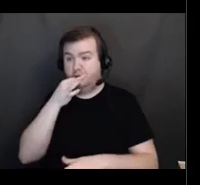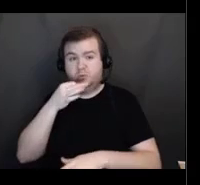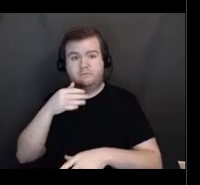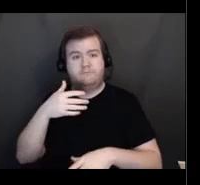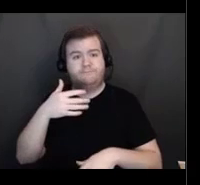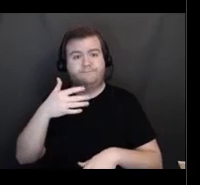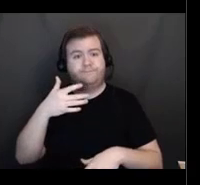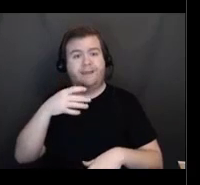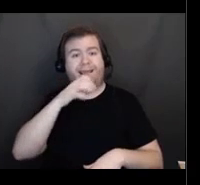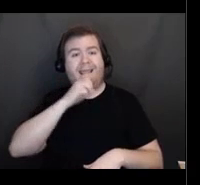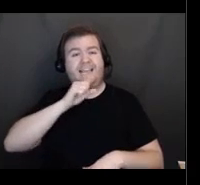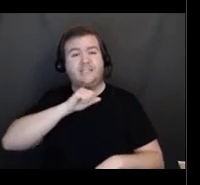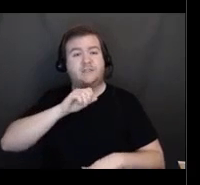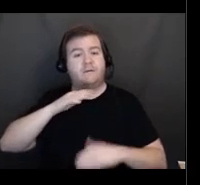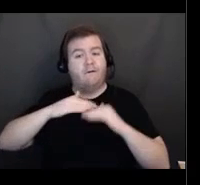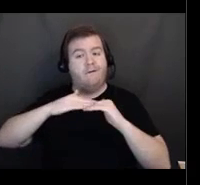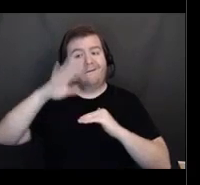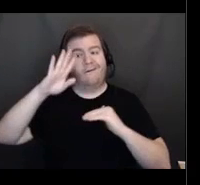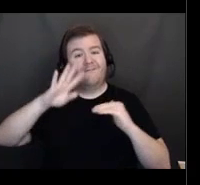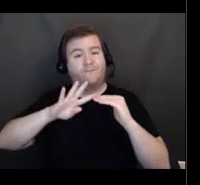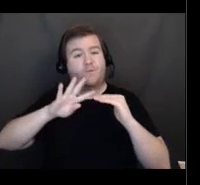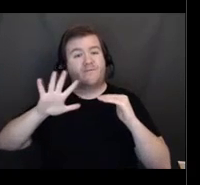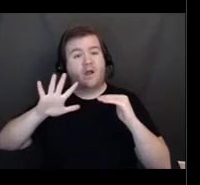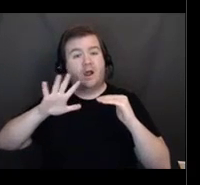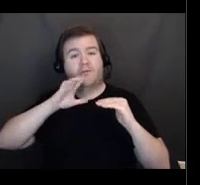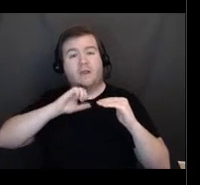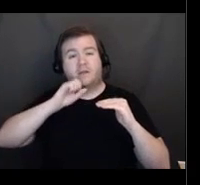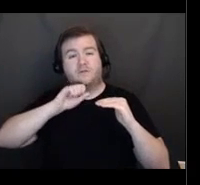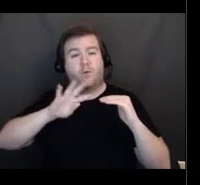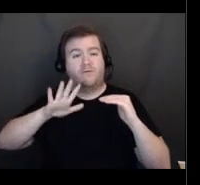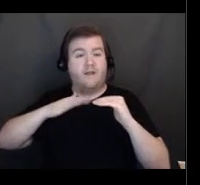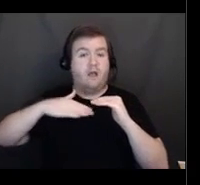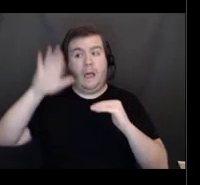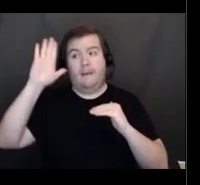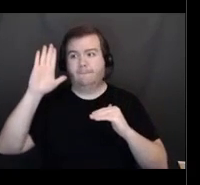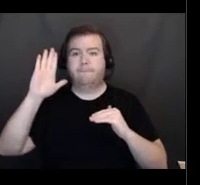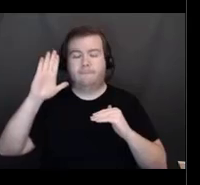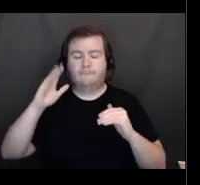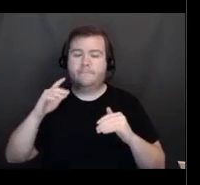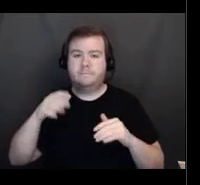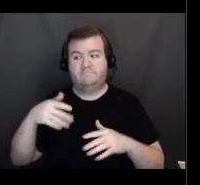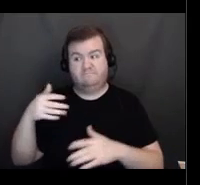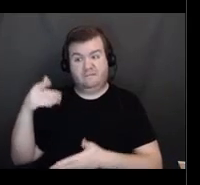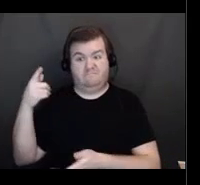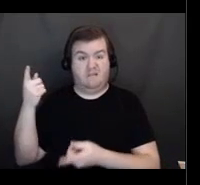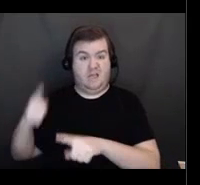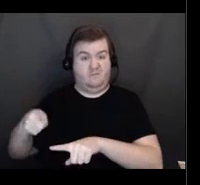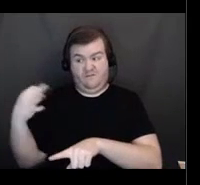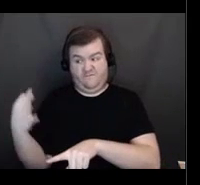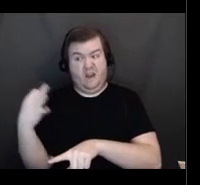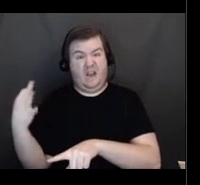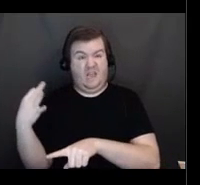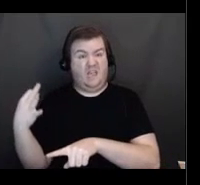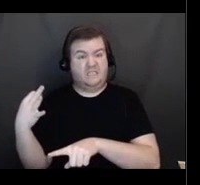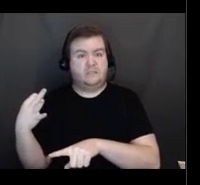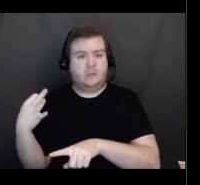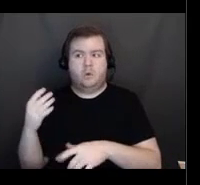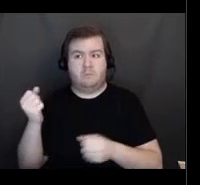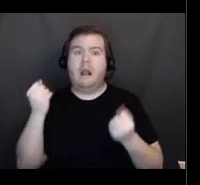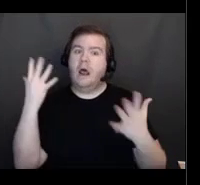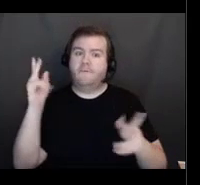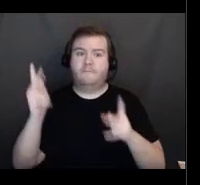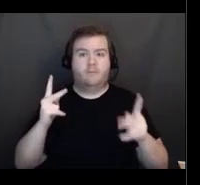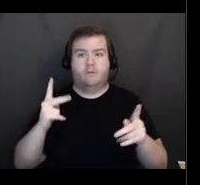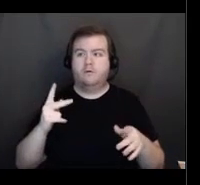Friday. So there are going to be lots and lots of people trying to schedule vaccine appointments. So